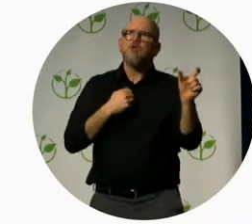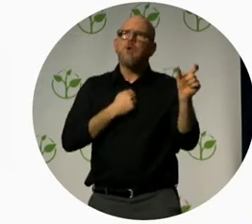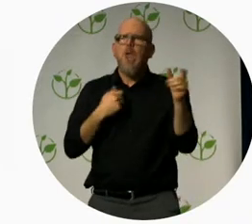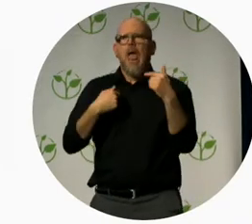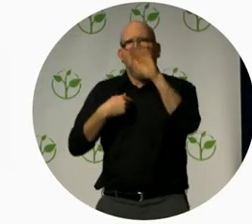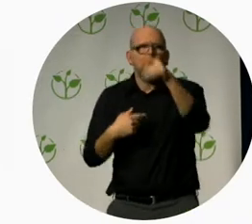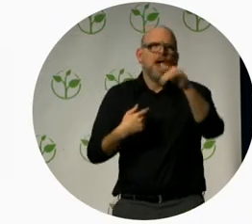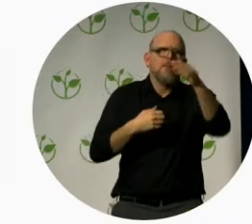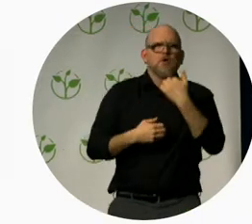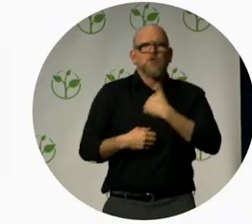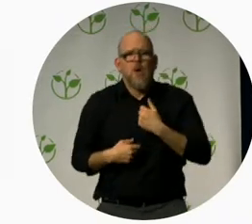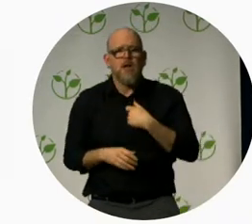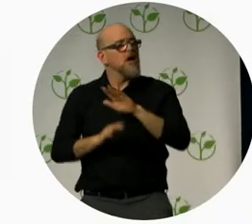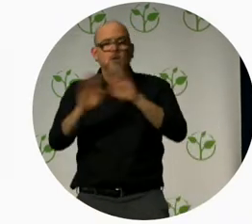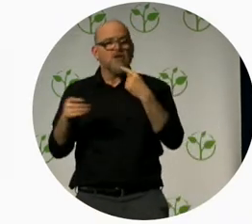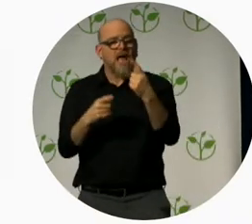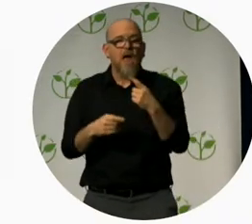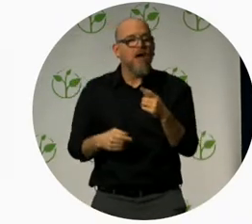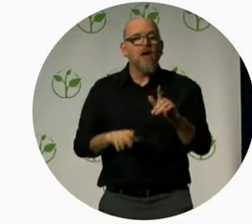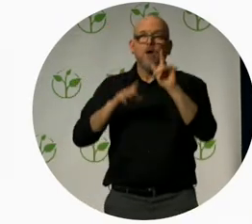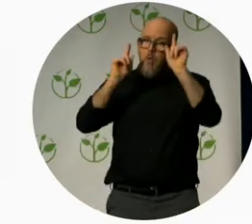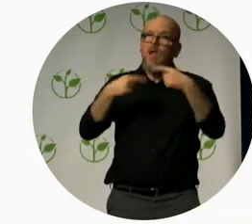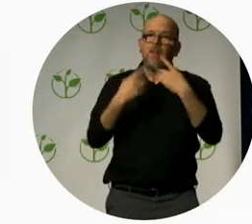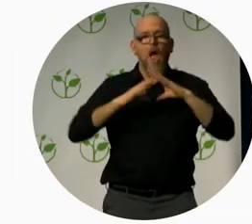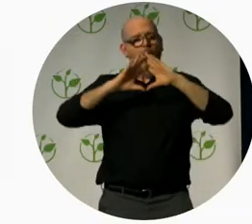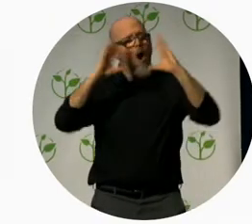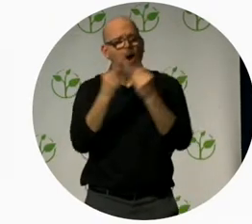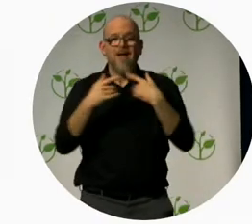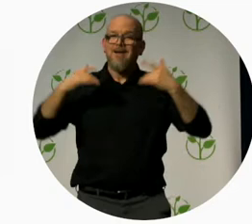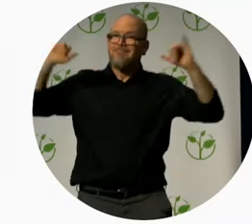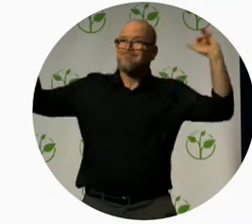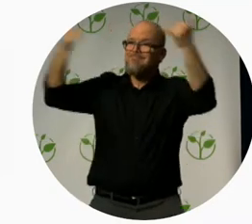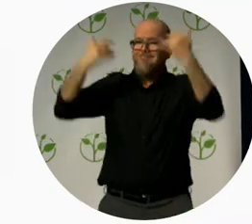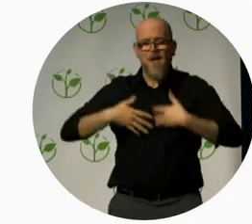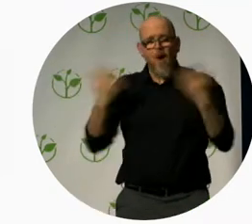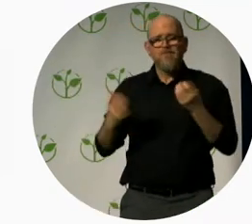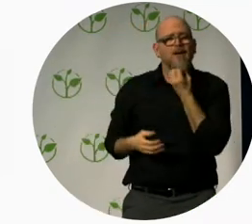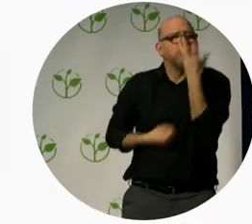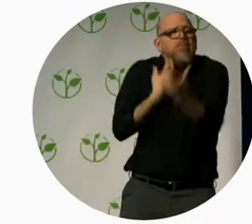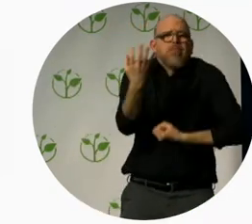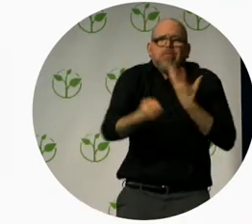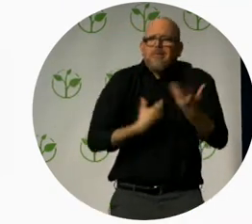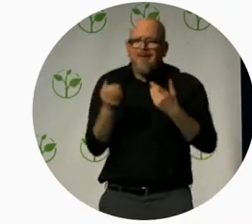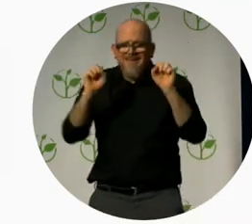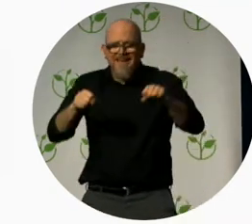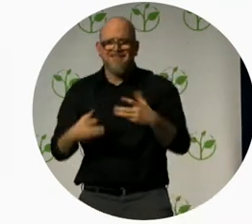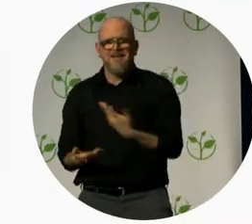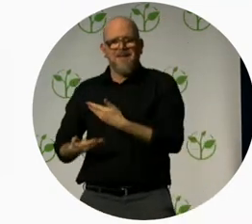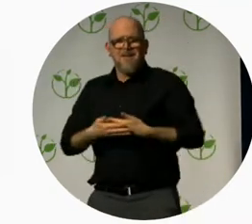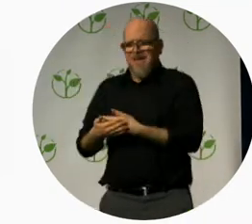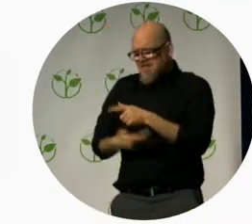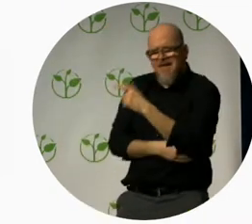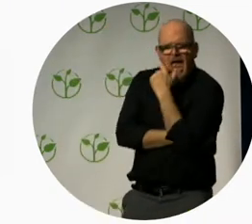celebrating. Woo-hoo! So don't be sorry about a baby. Be happy. Because every baby